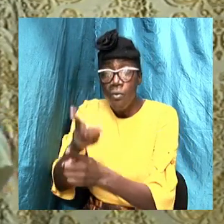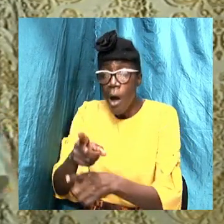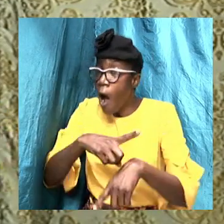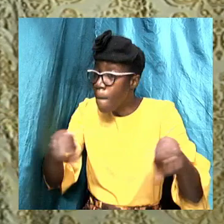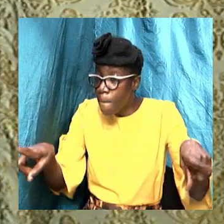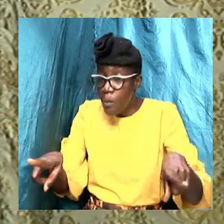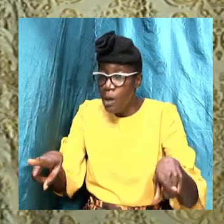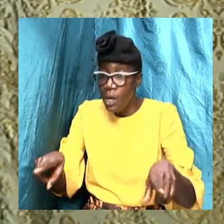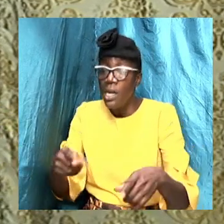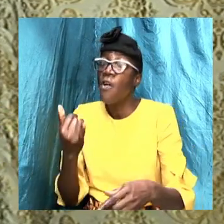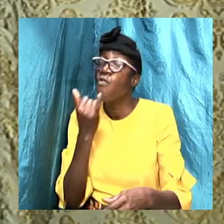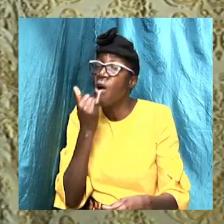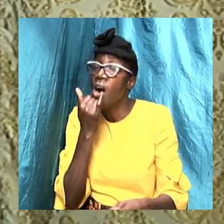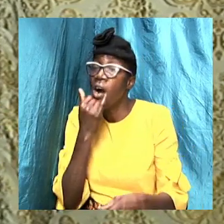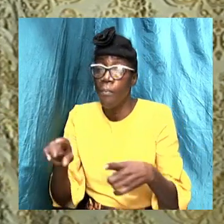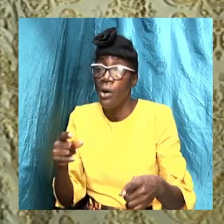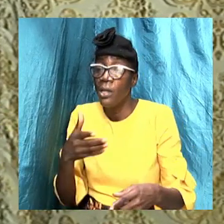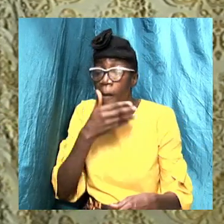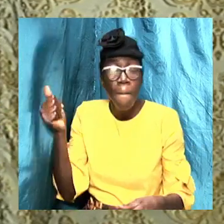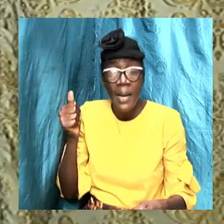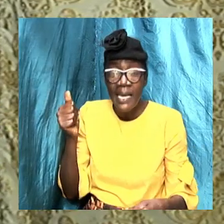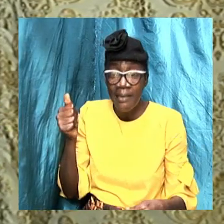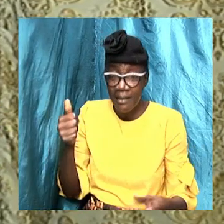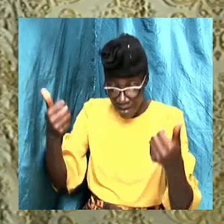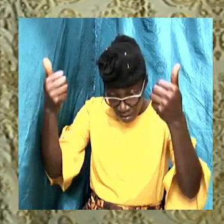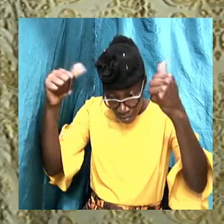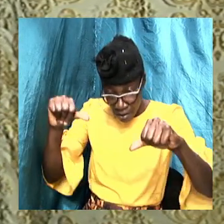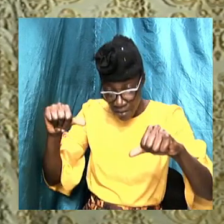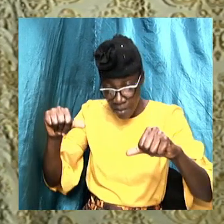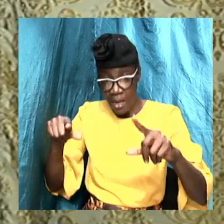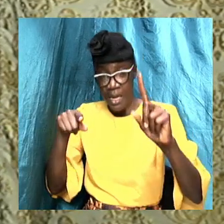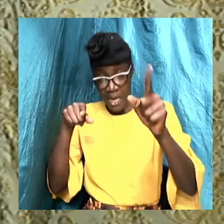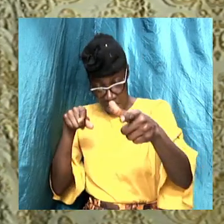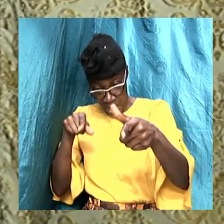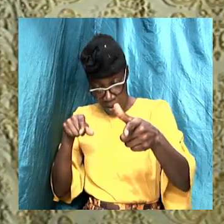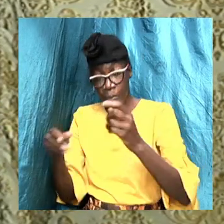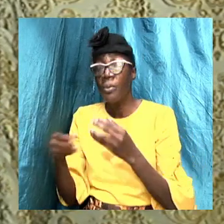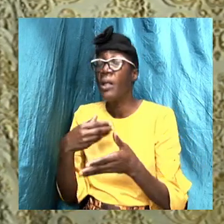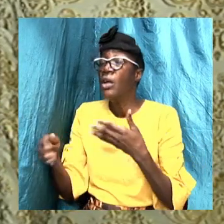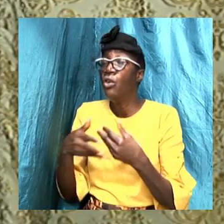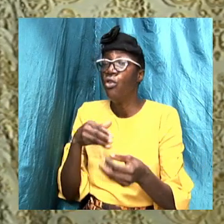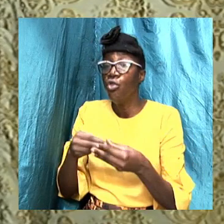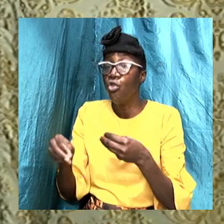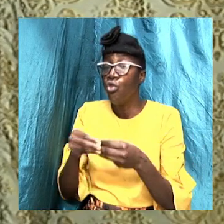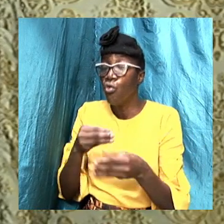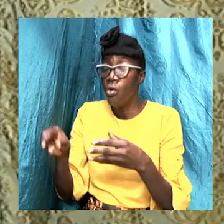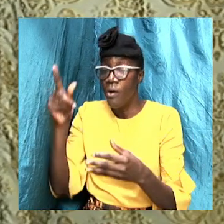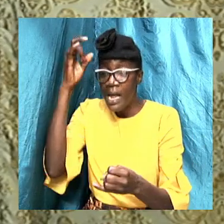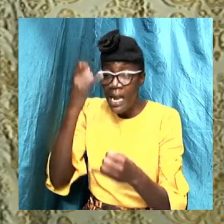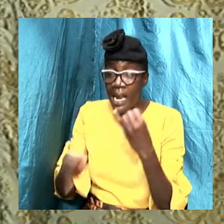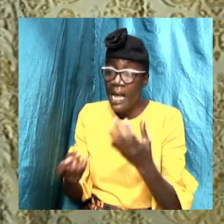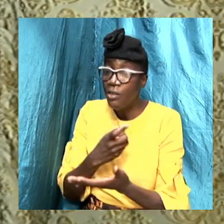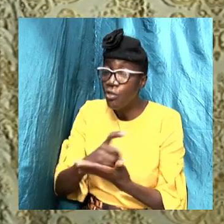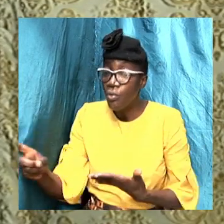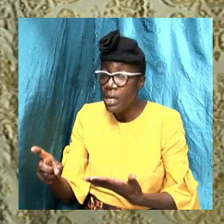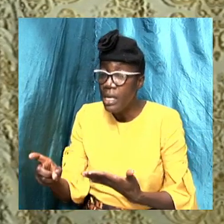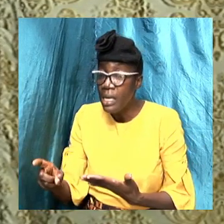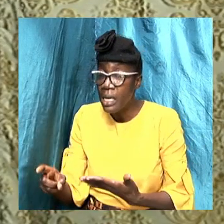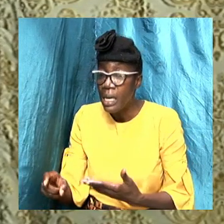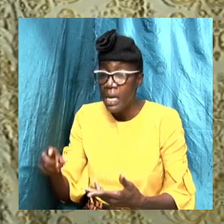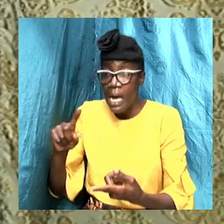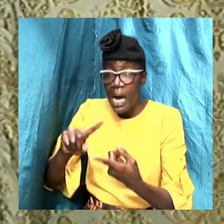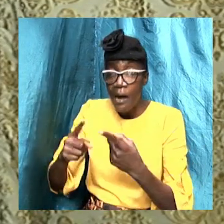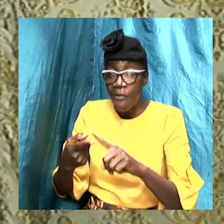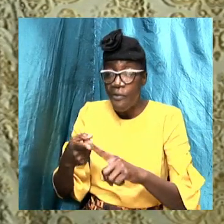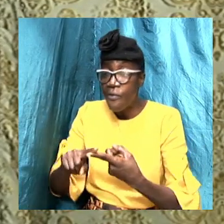as possible. And I related the story to us last week of this friend that repented. Amen. And he was at the